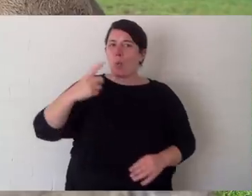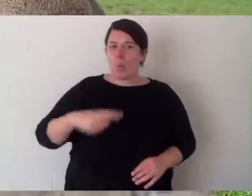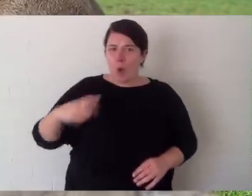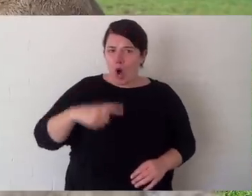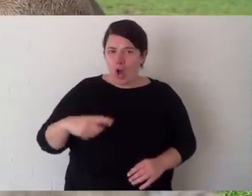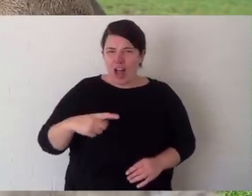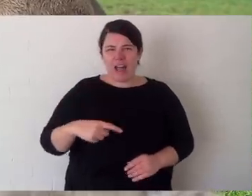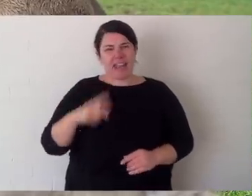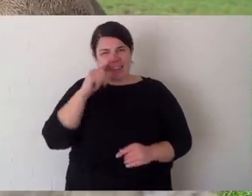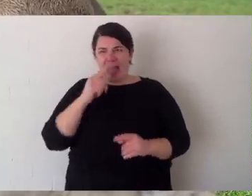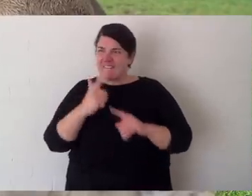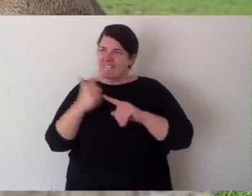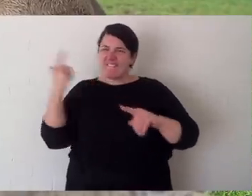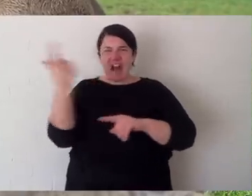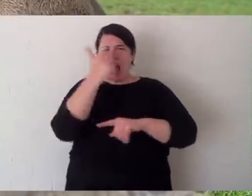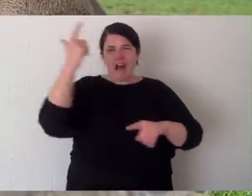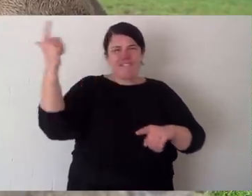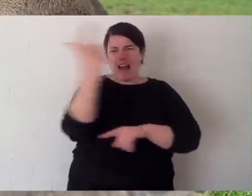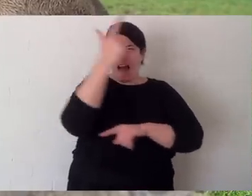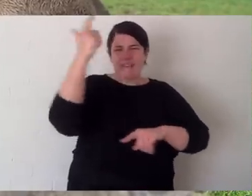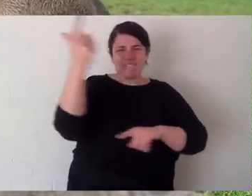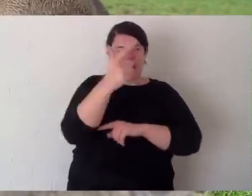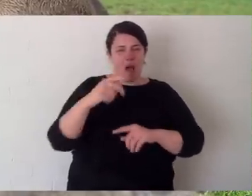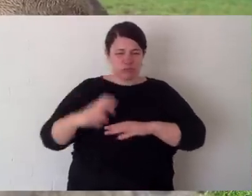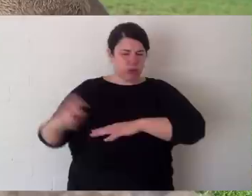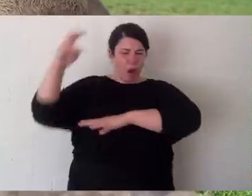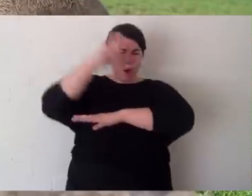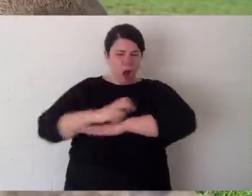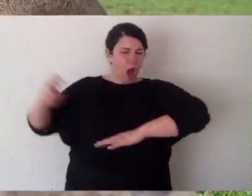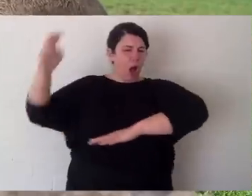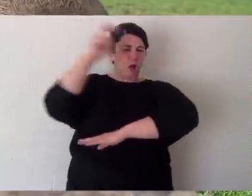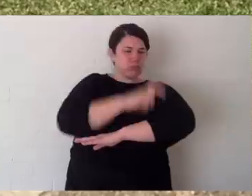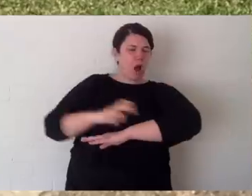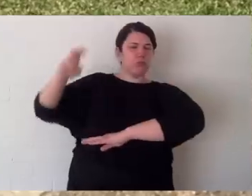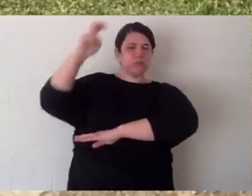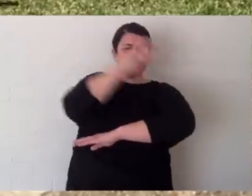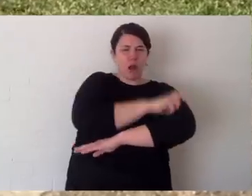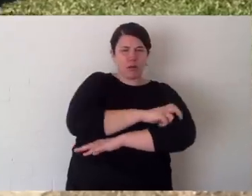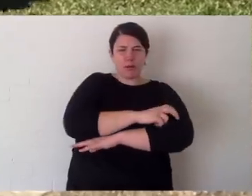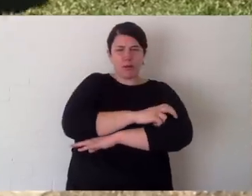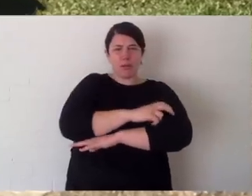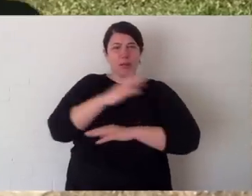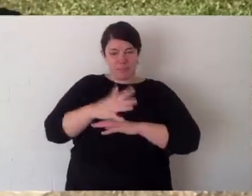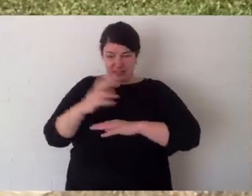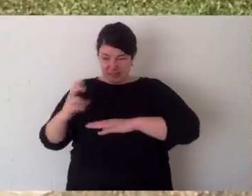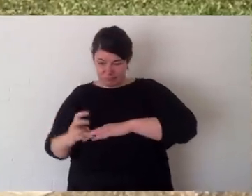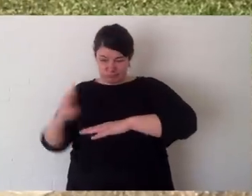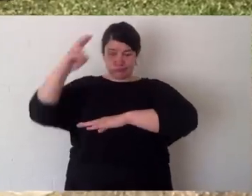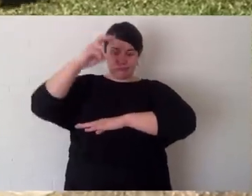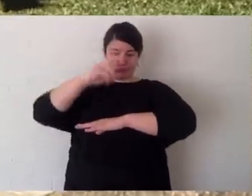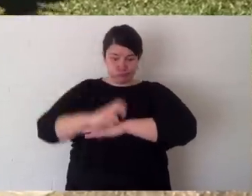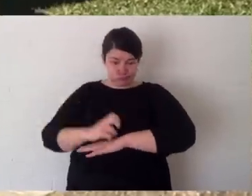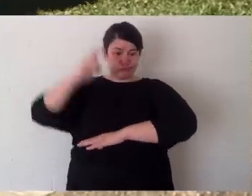hop is because it was an efficient way of travelling large distances in Australia. The tendons in their legs are very